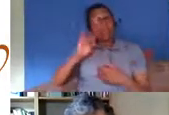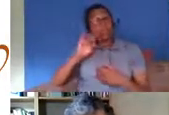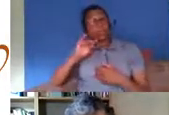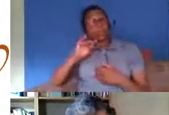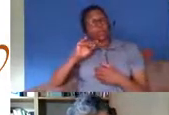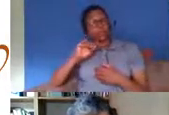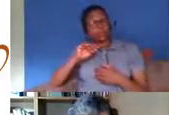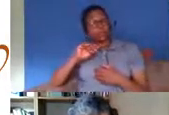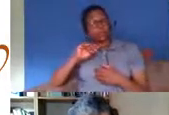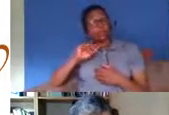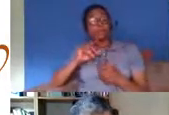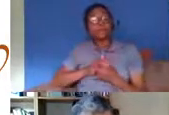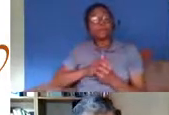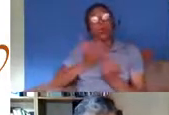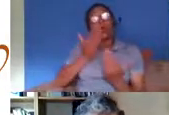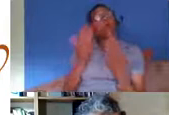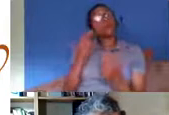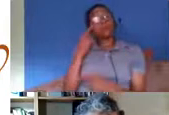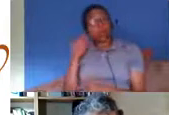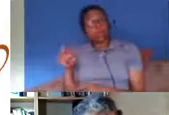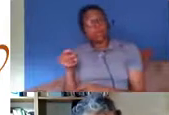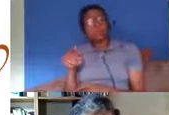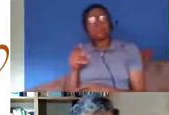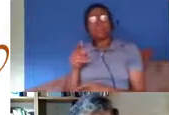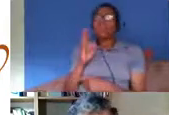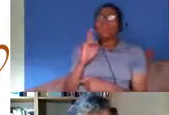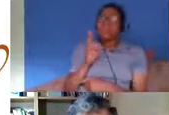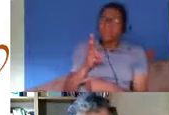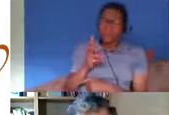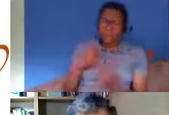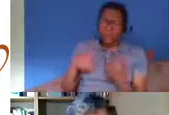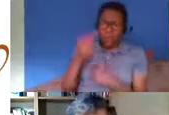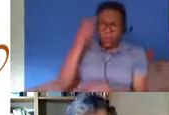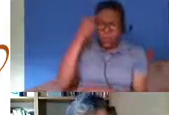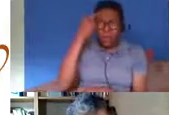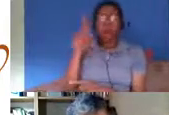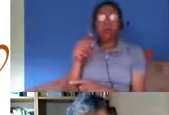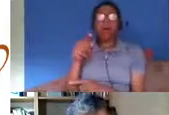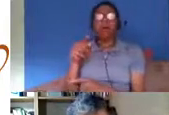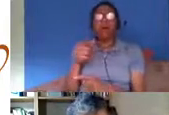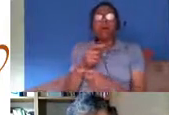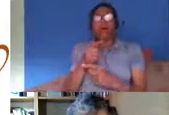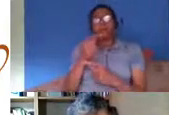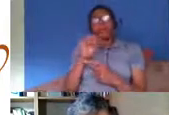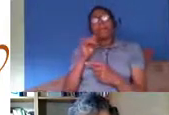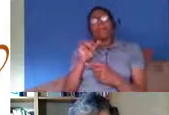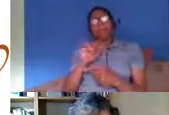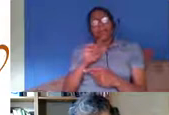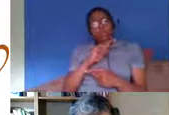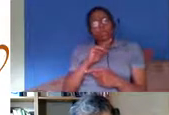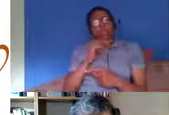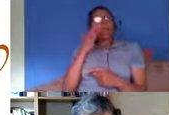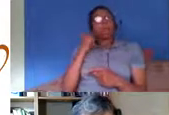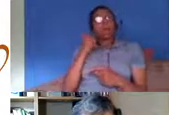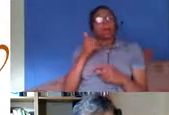counterparts and again uh this is seen as being the result of some of the jobs that black and minority ethnic communities are more likely to